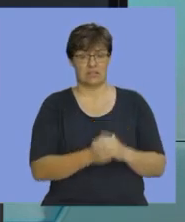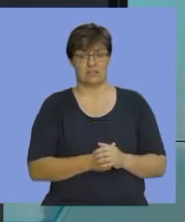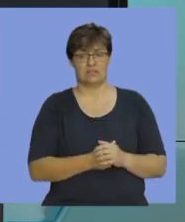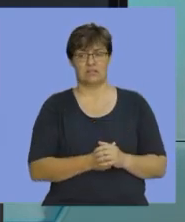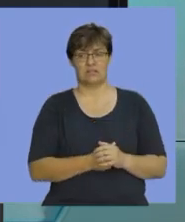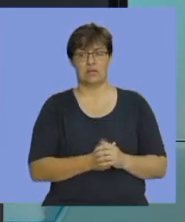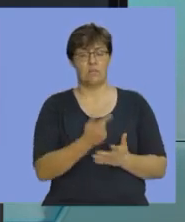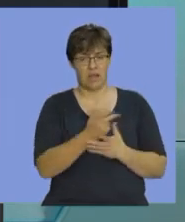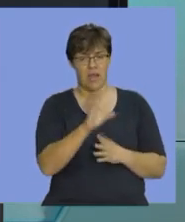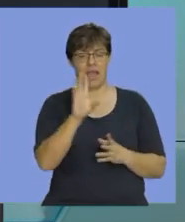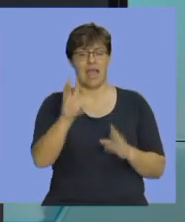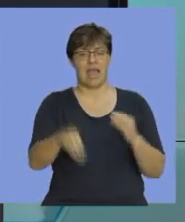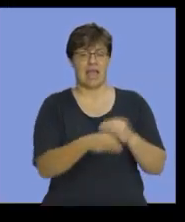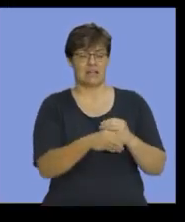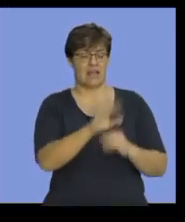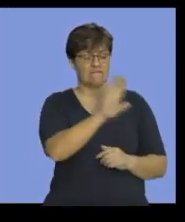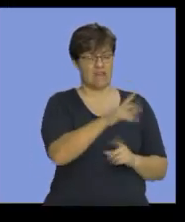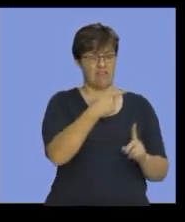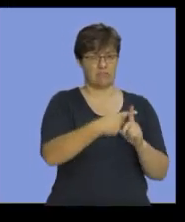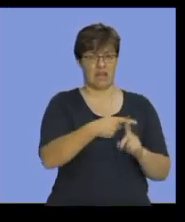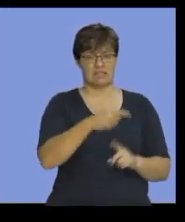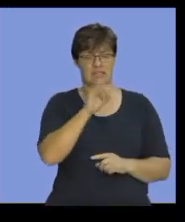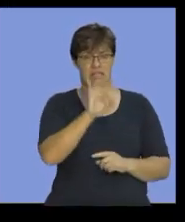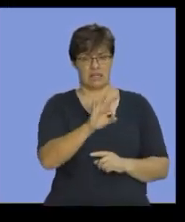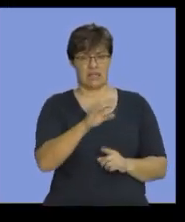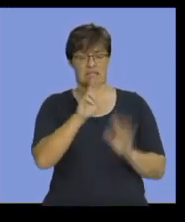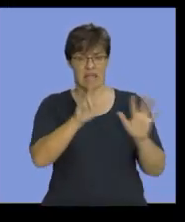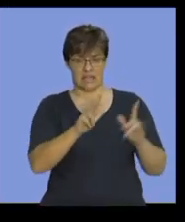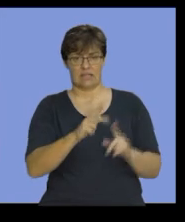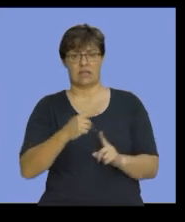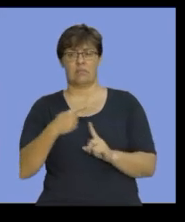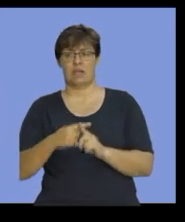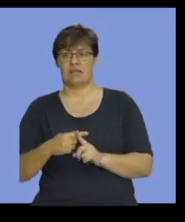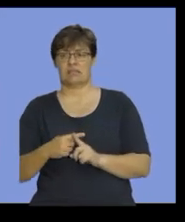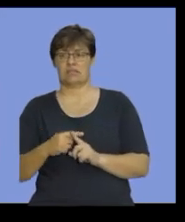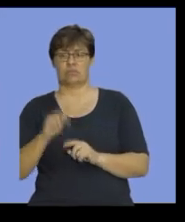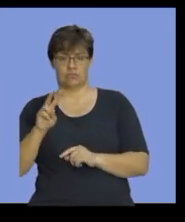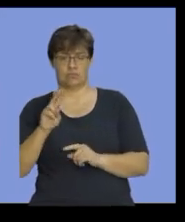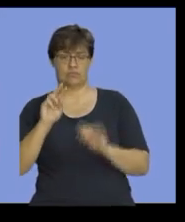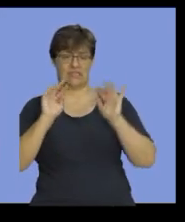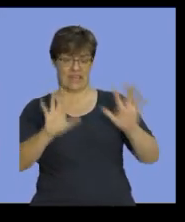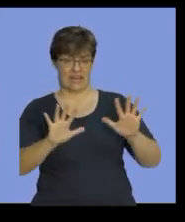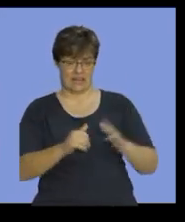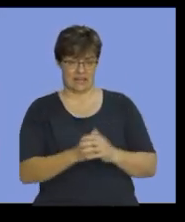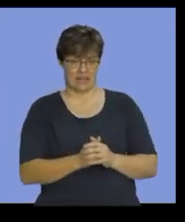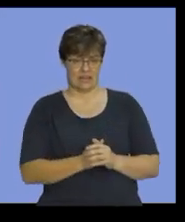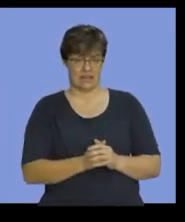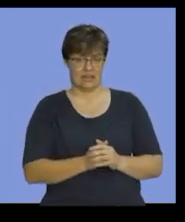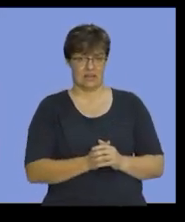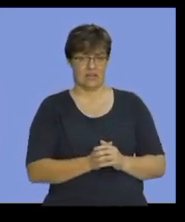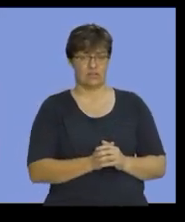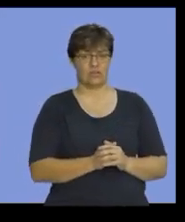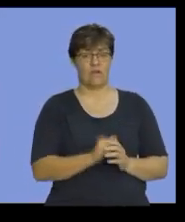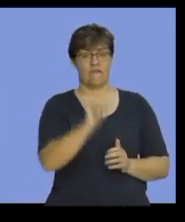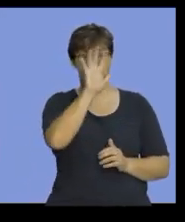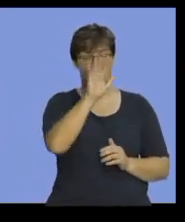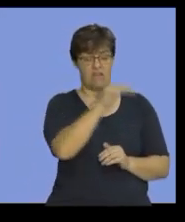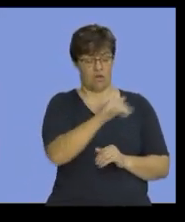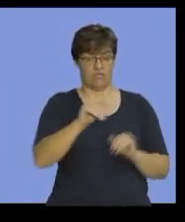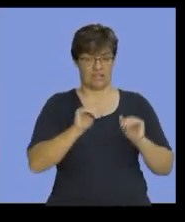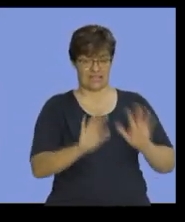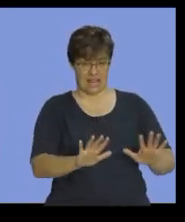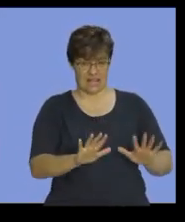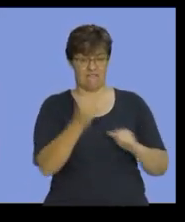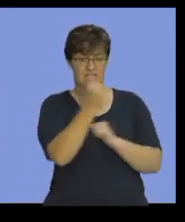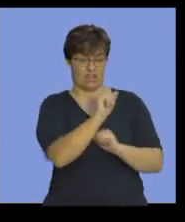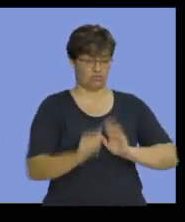is to add 5 plus 3 is 8 plus 2 is equal to 10. So, 5 over 10 will be